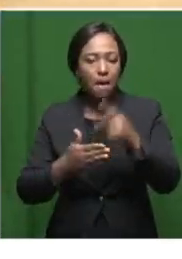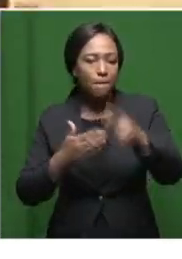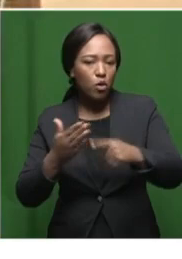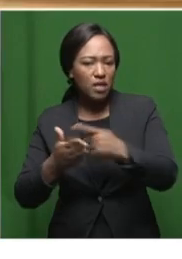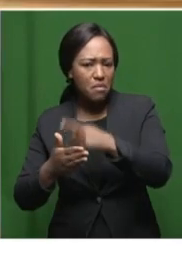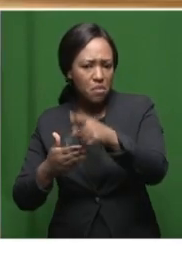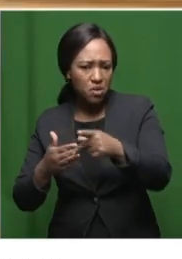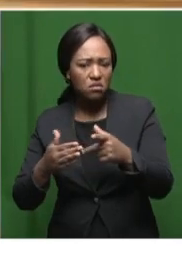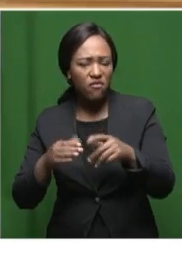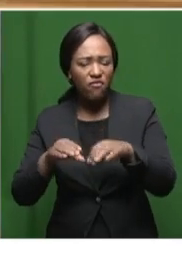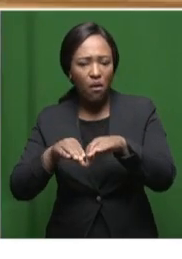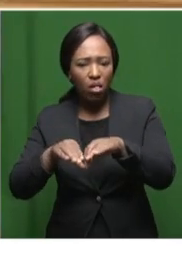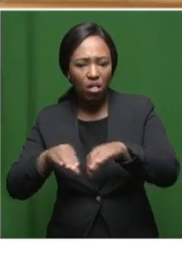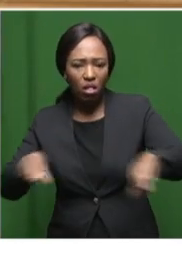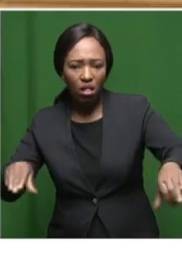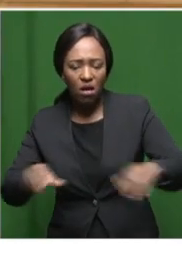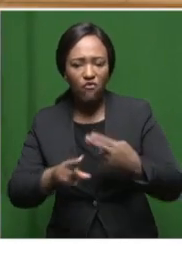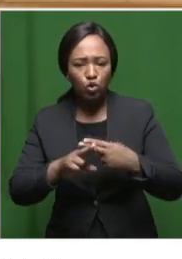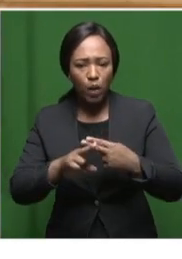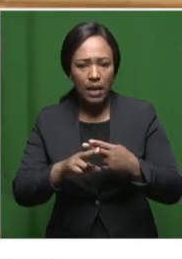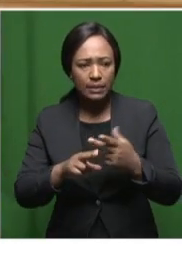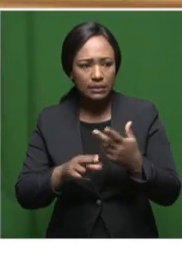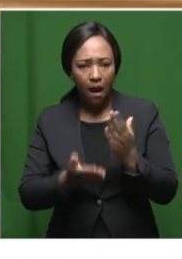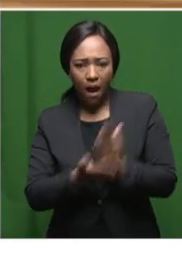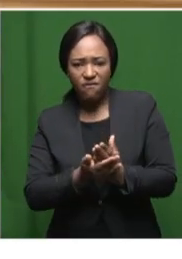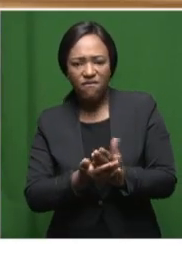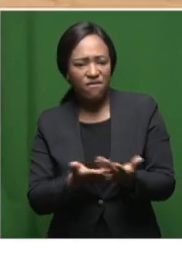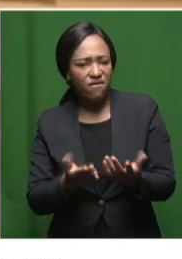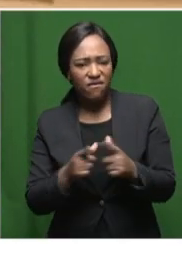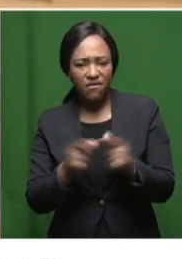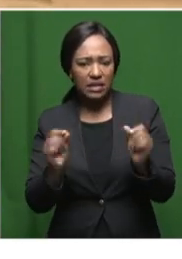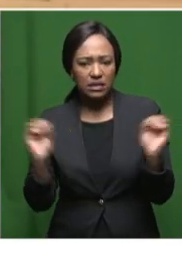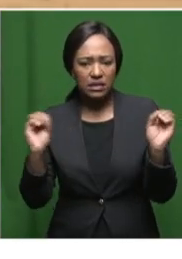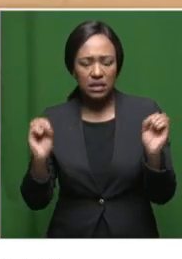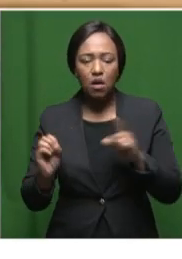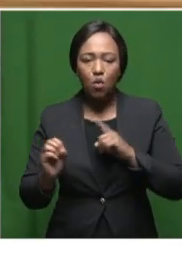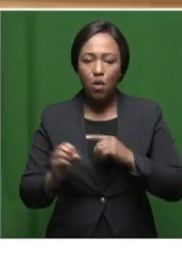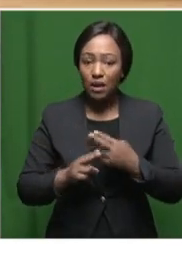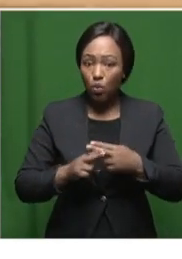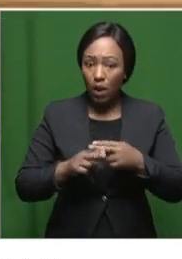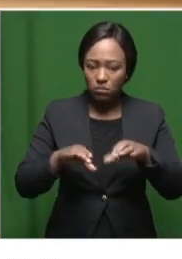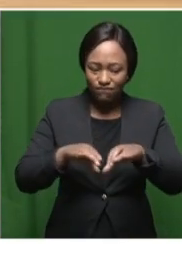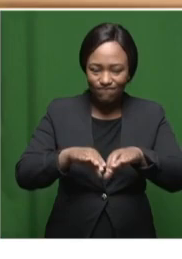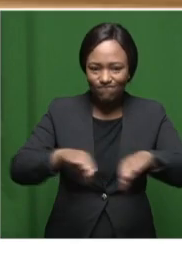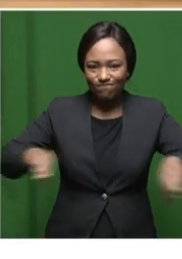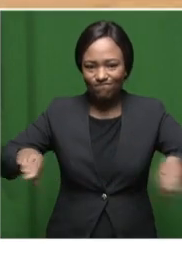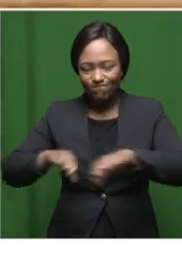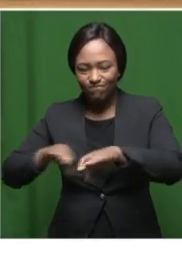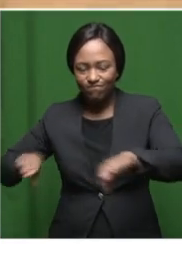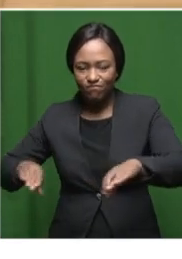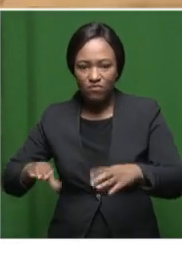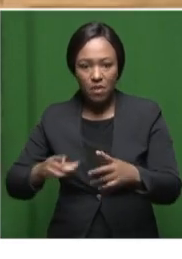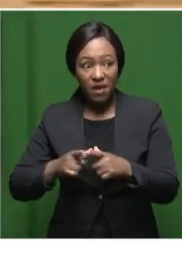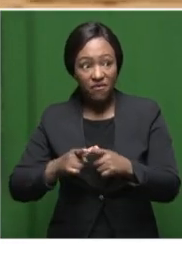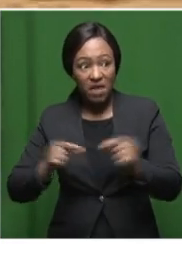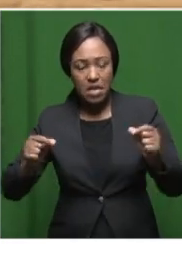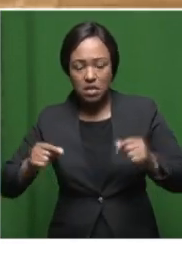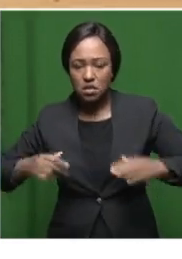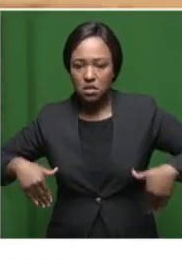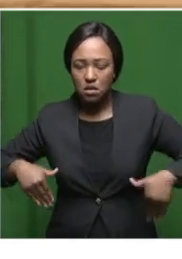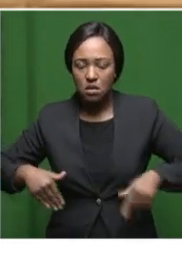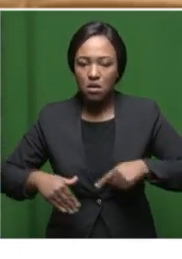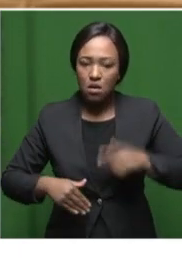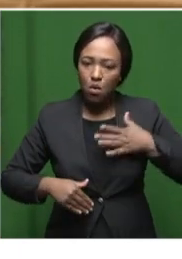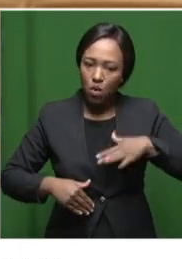sewage pipes. She says government has installed sewage pipelines that are not complete. She wants government to